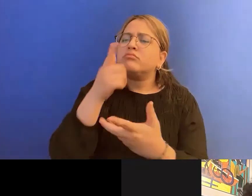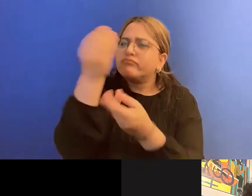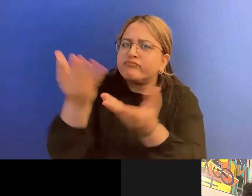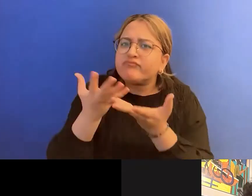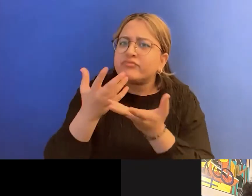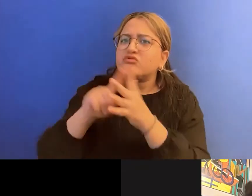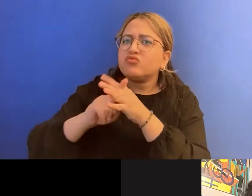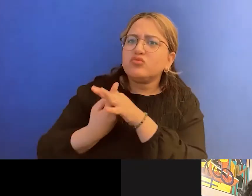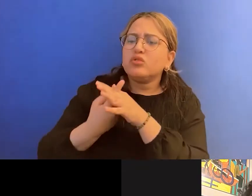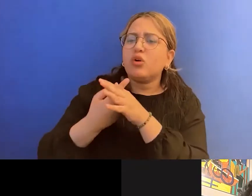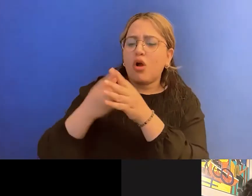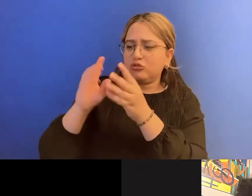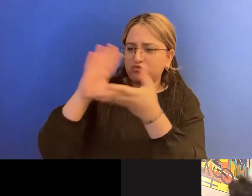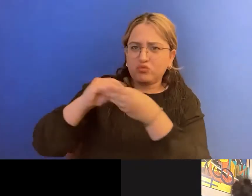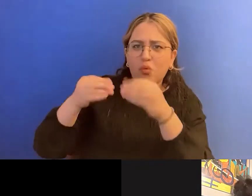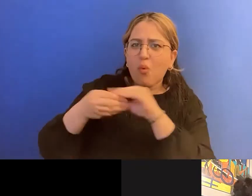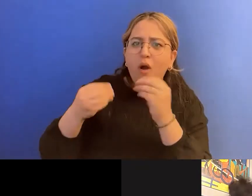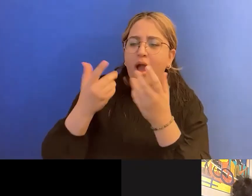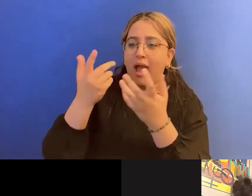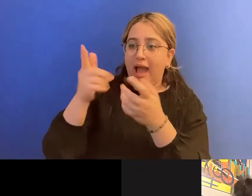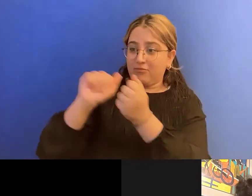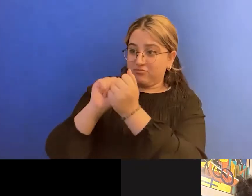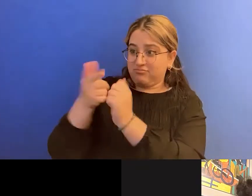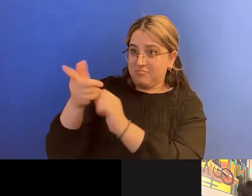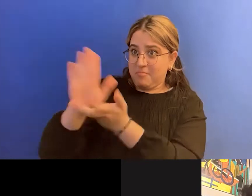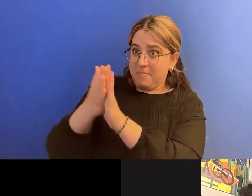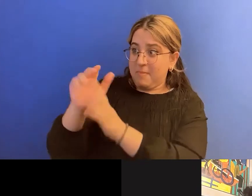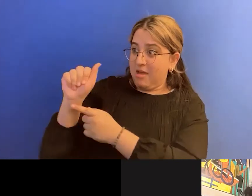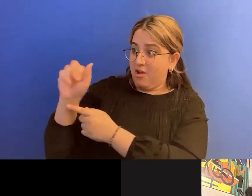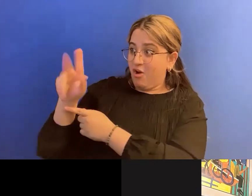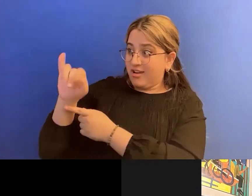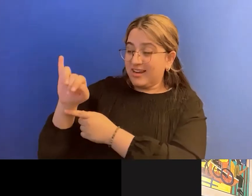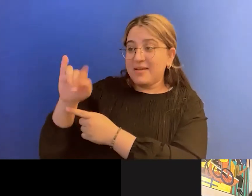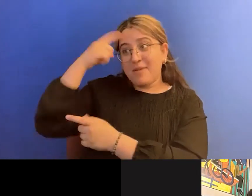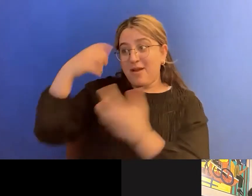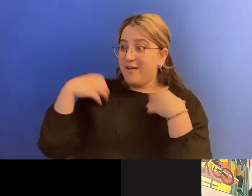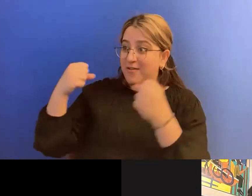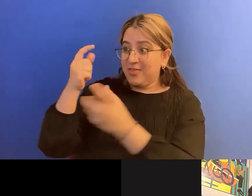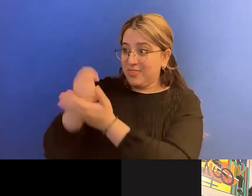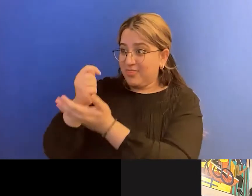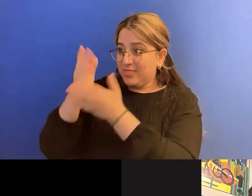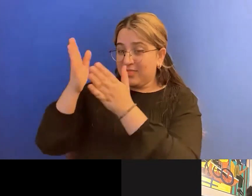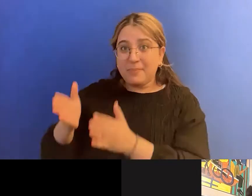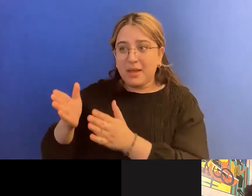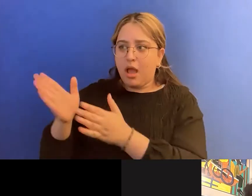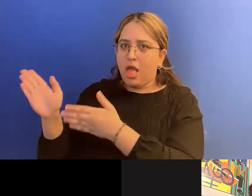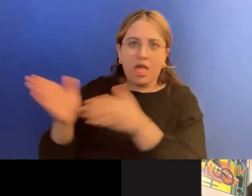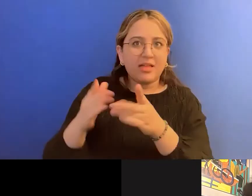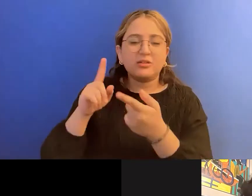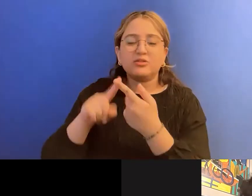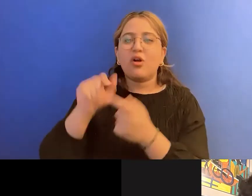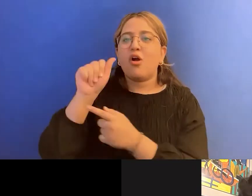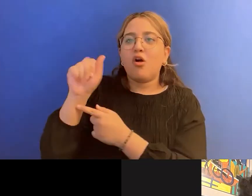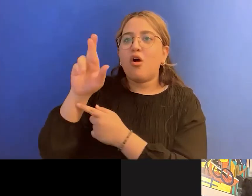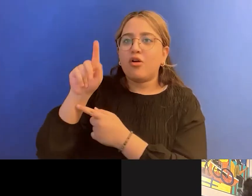story of how you became, how you went from already mental health therapist to already a fashion blogger